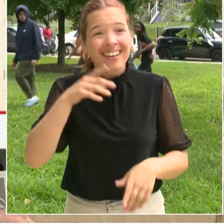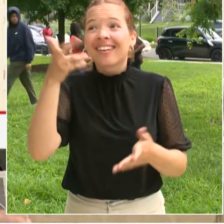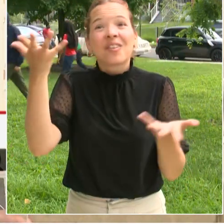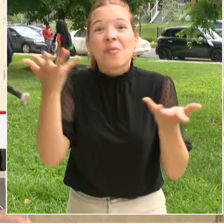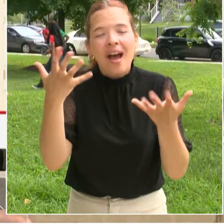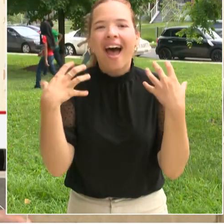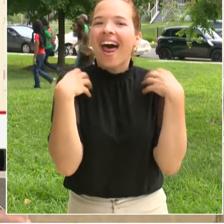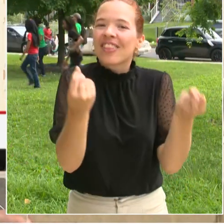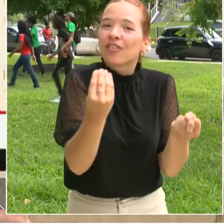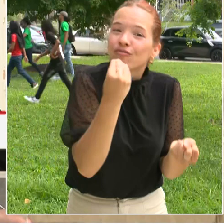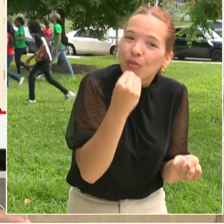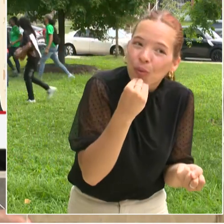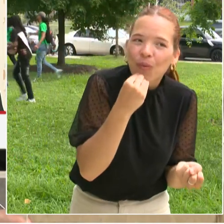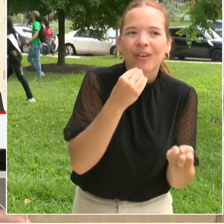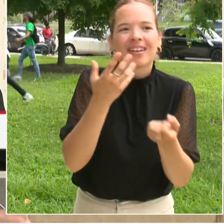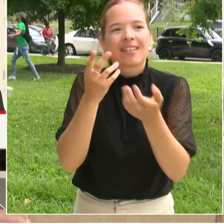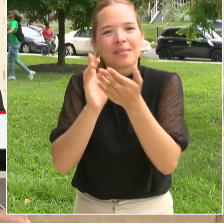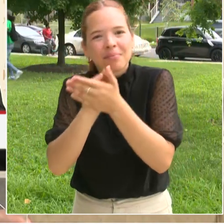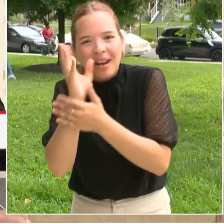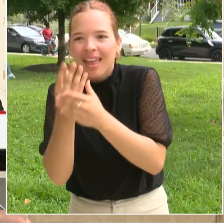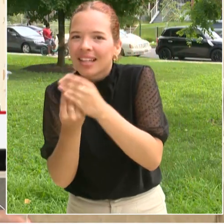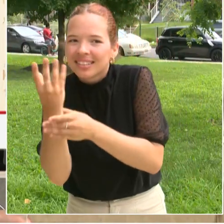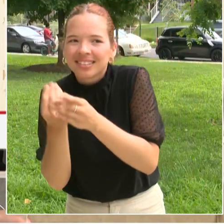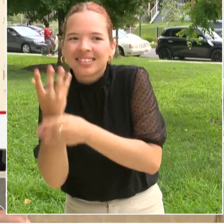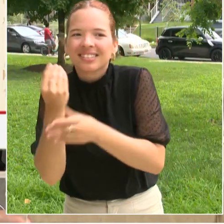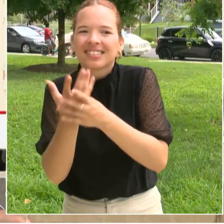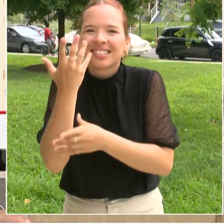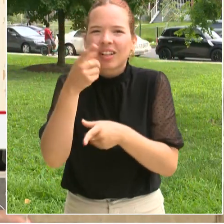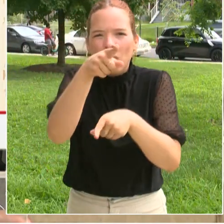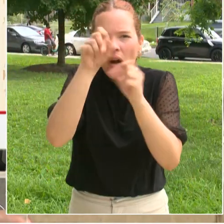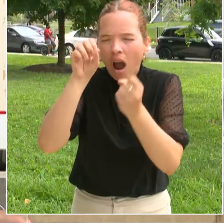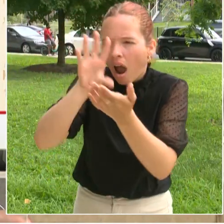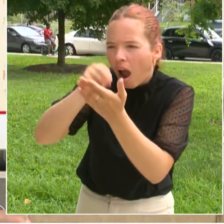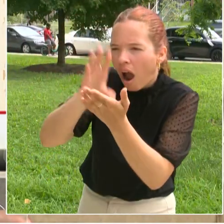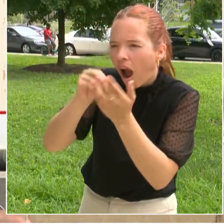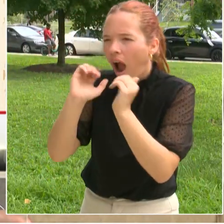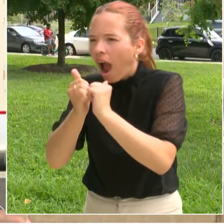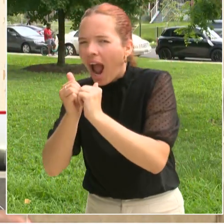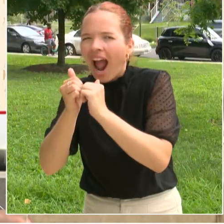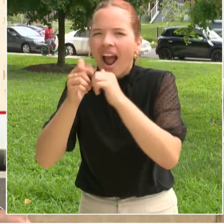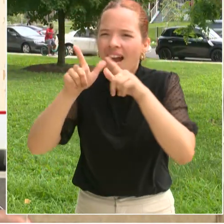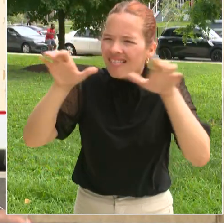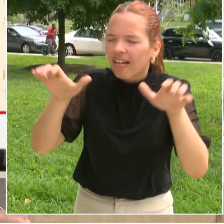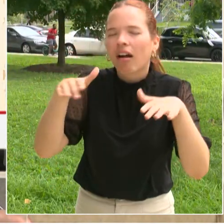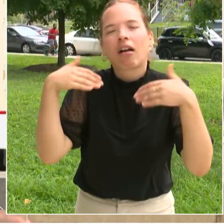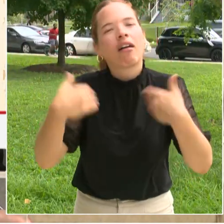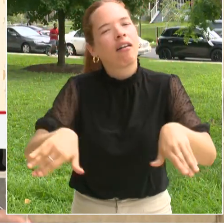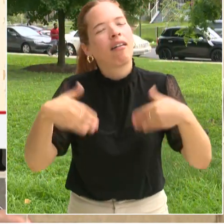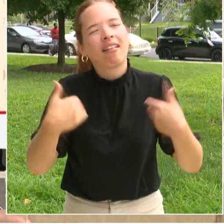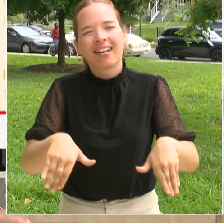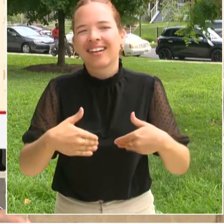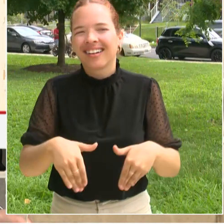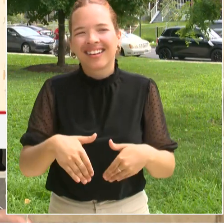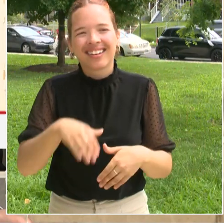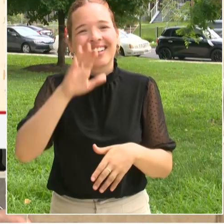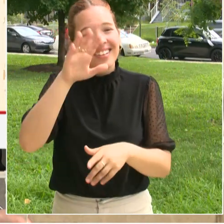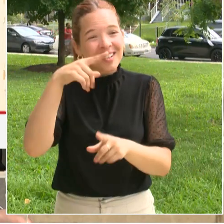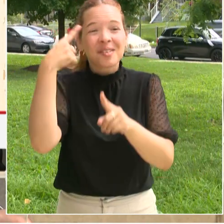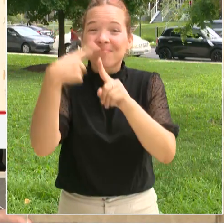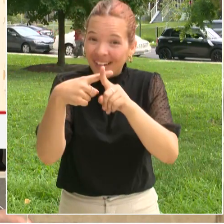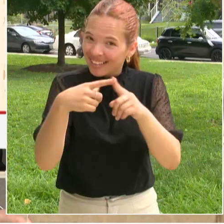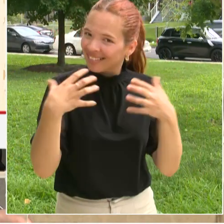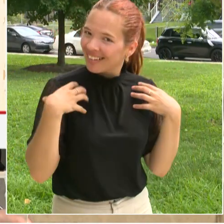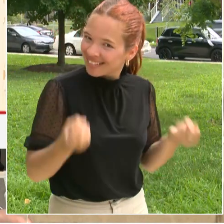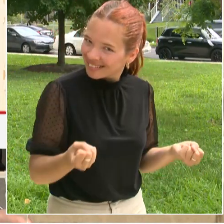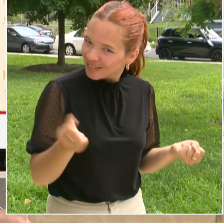only learn, but also think about this important conversation that we're having today around health. So again, shout out to the students here and staff here